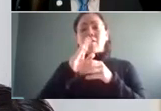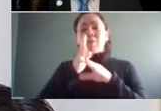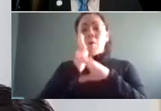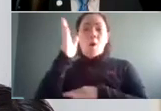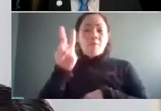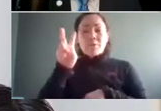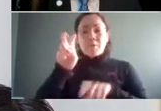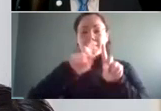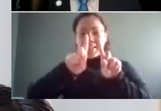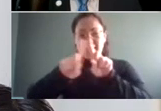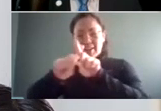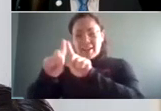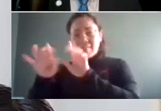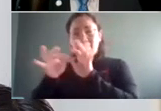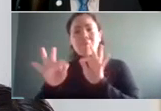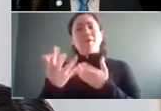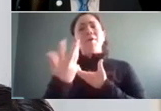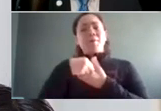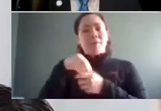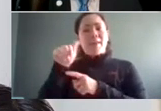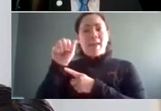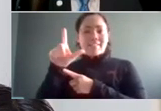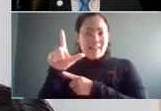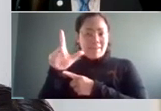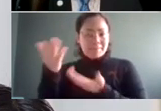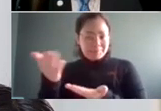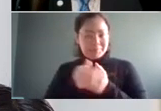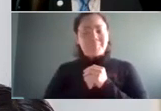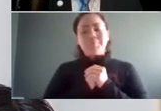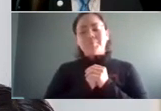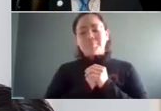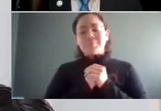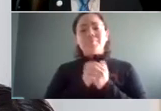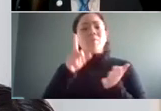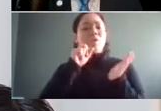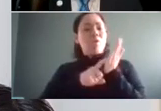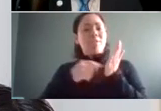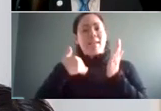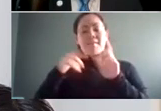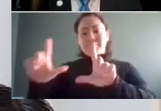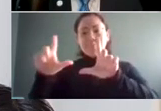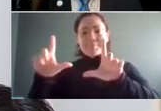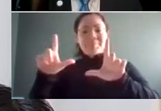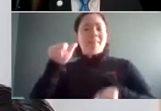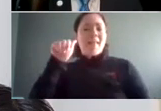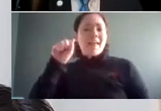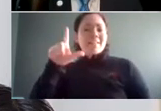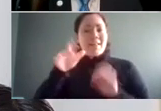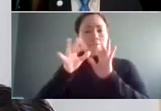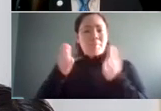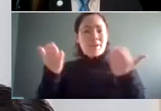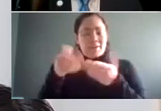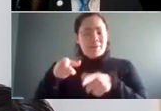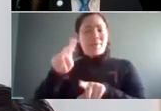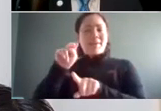including American Sign Language or ASL. You'll notice we have a fabulous ASL interpreter Naomi